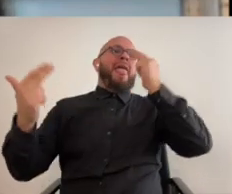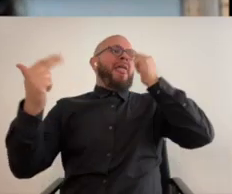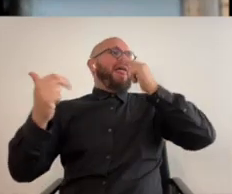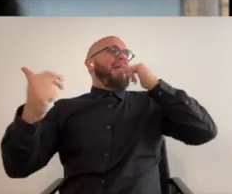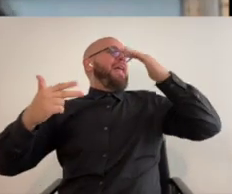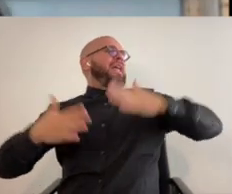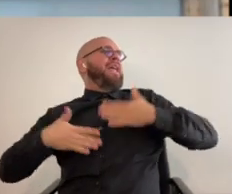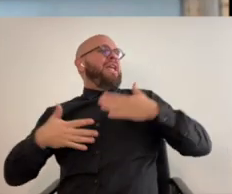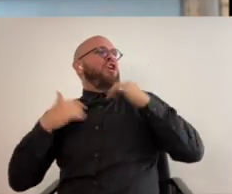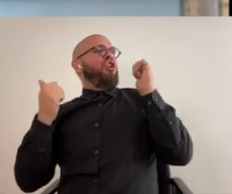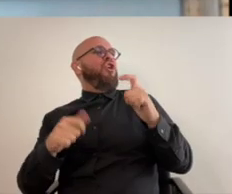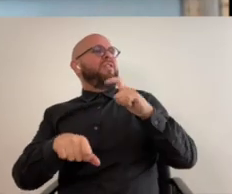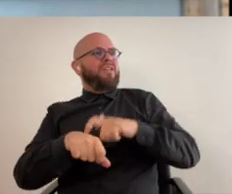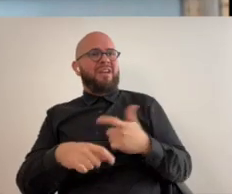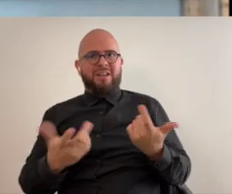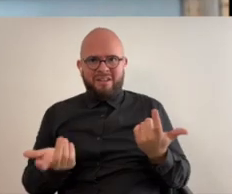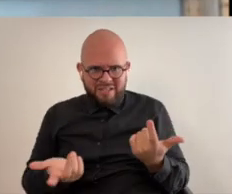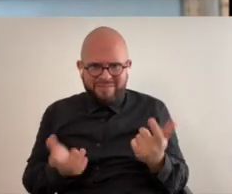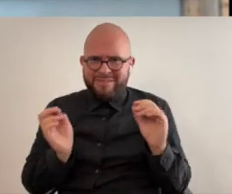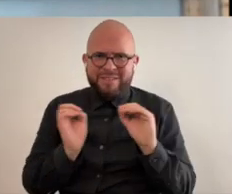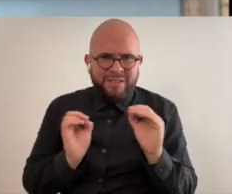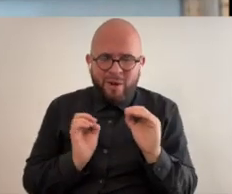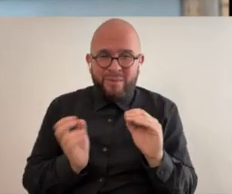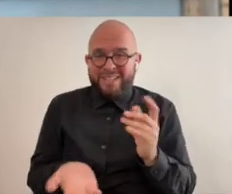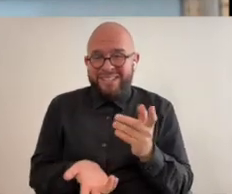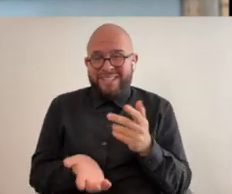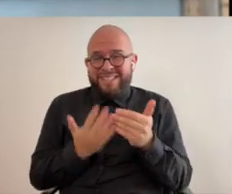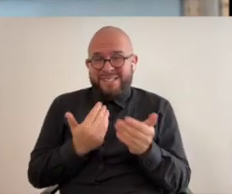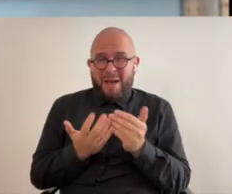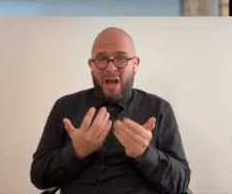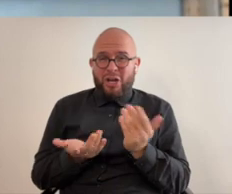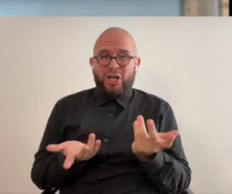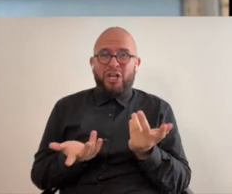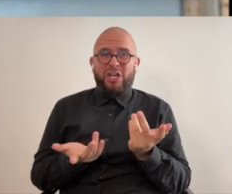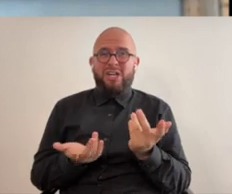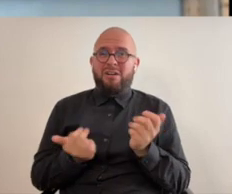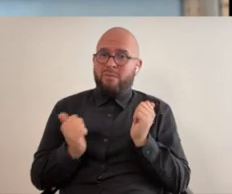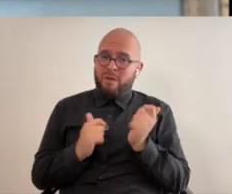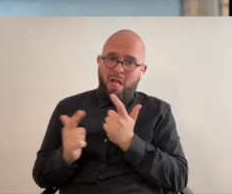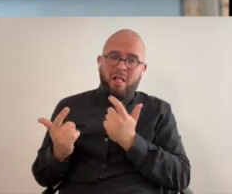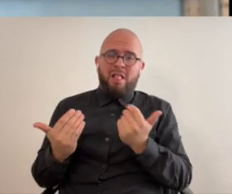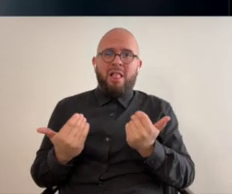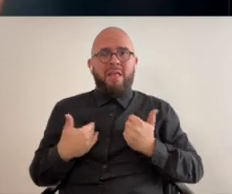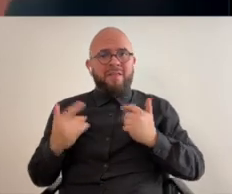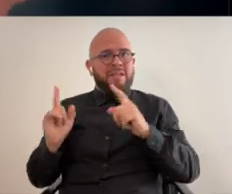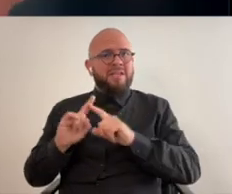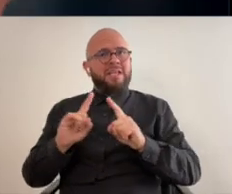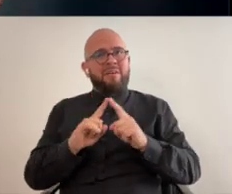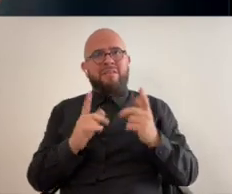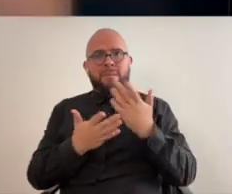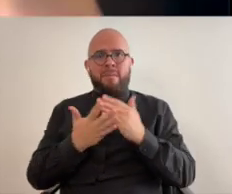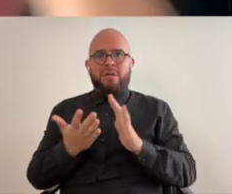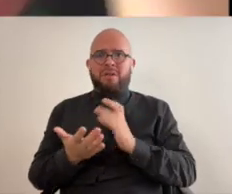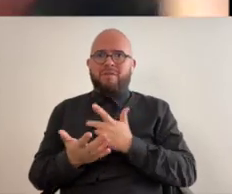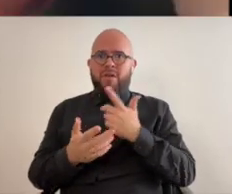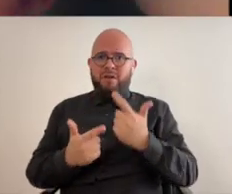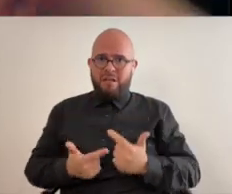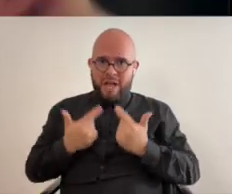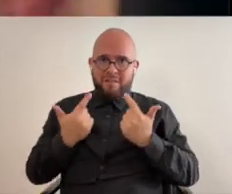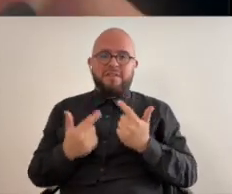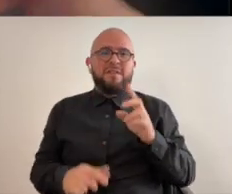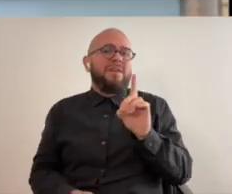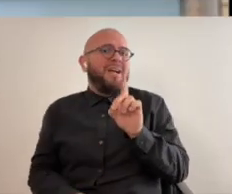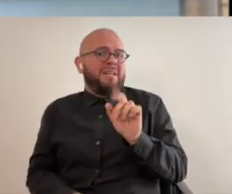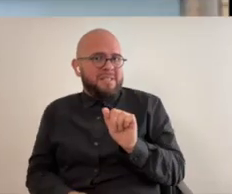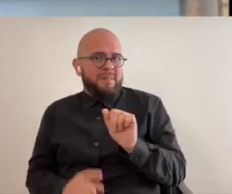whose life is purely joy uh it doesn't matter at all that we all we all have a